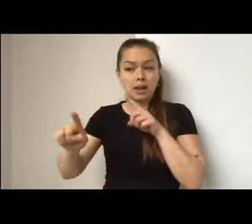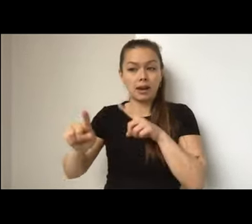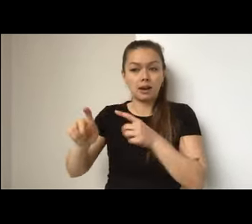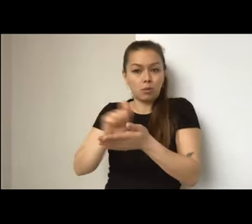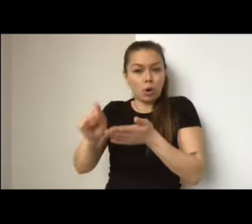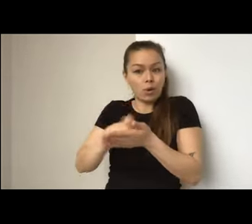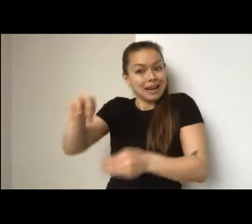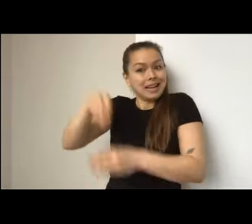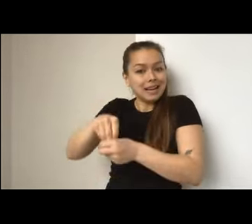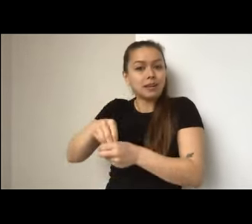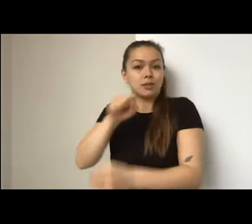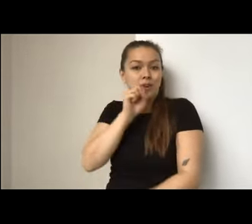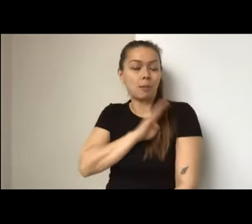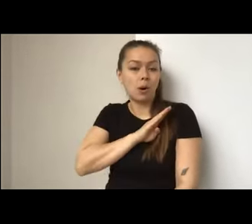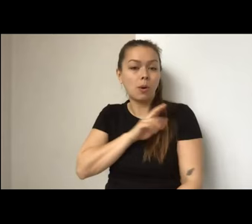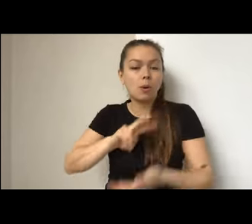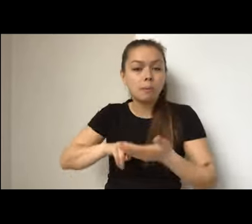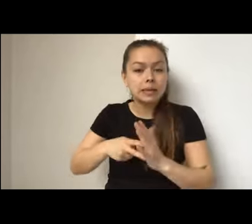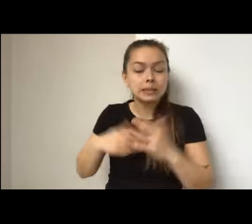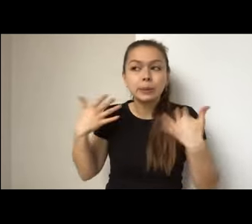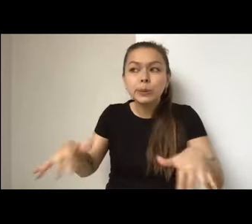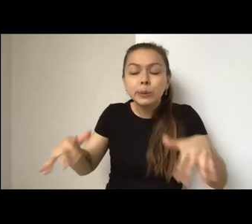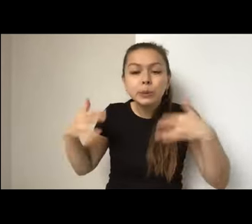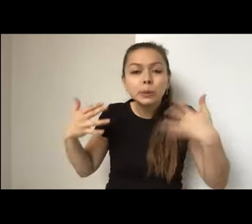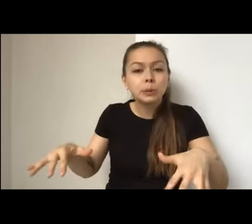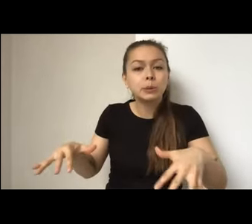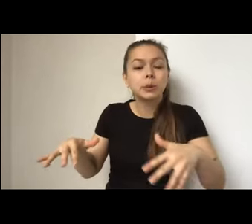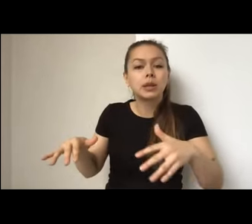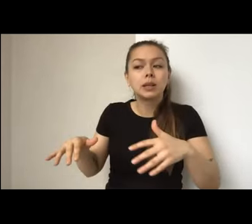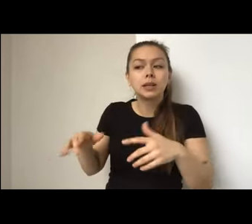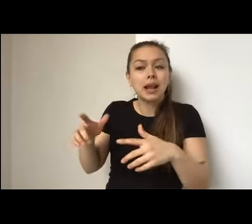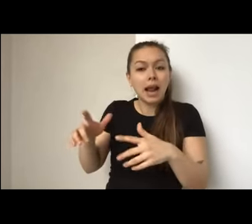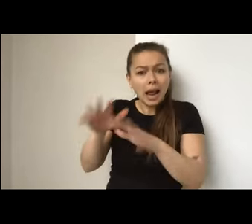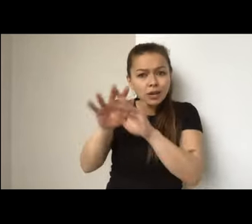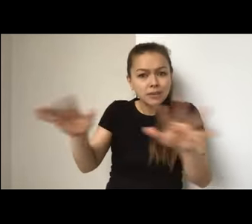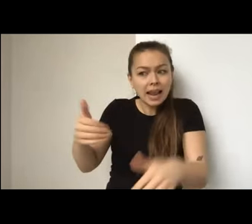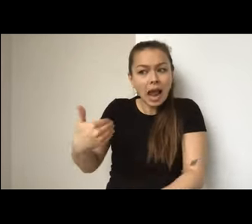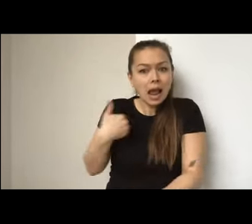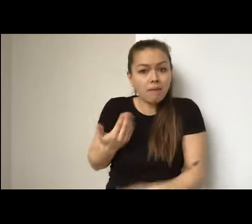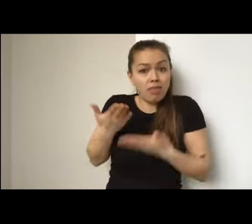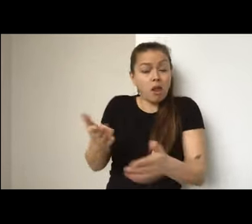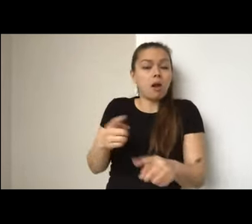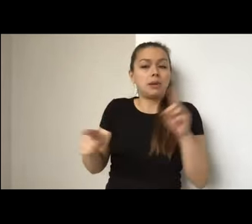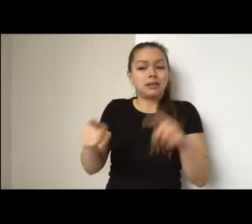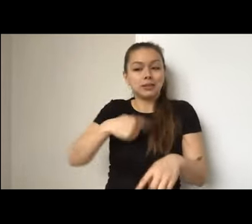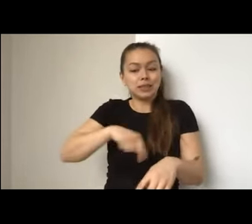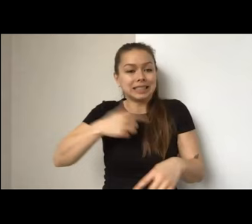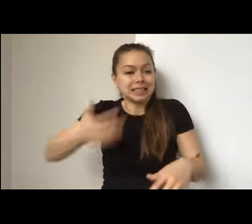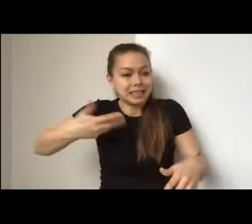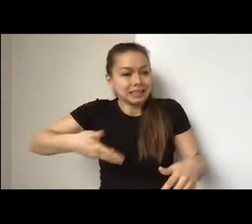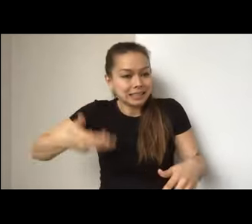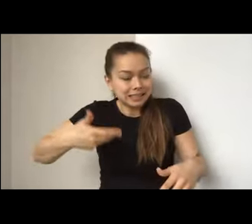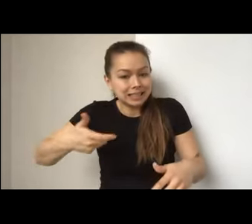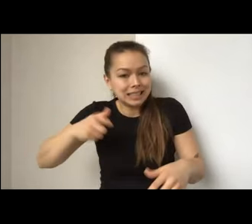we were capturing diversity, but we really knew that we still had more to do. Um, so when we put forth this, uh,